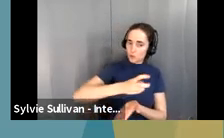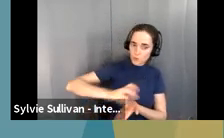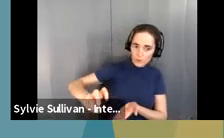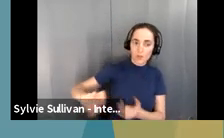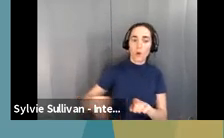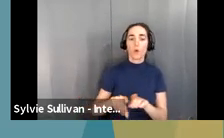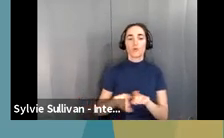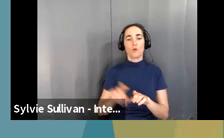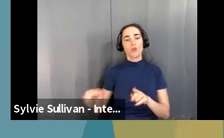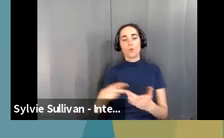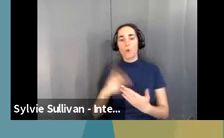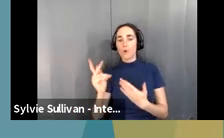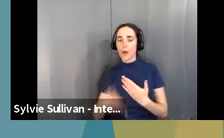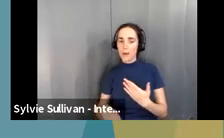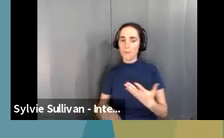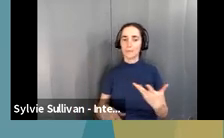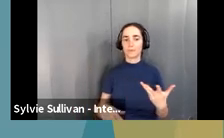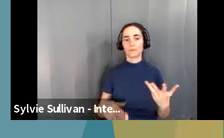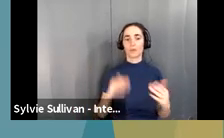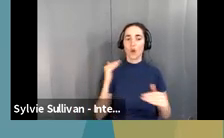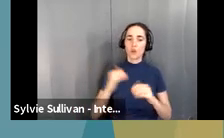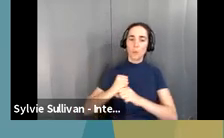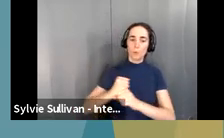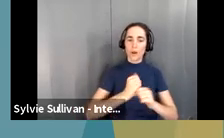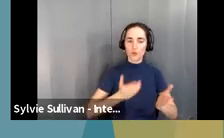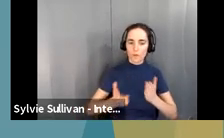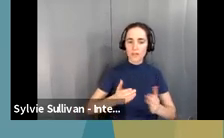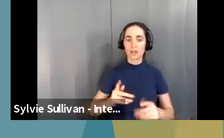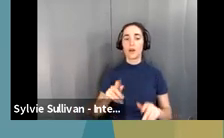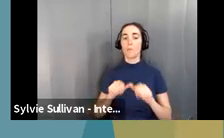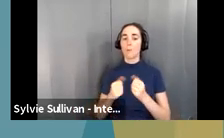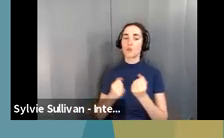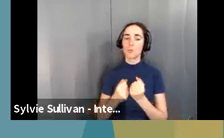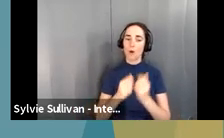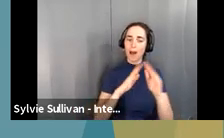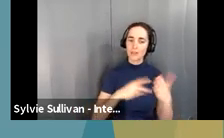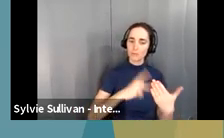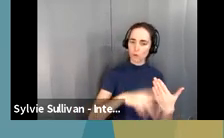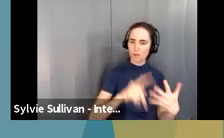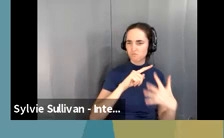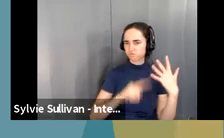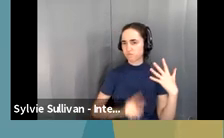very successful permanent supportive housing program. We can take the next slide then now, please.